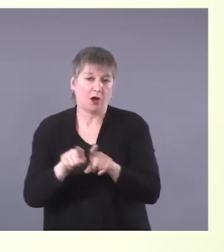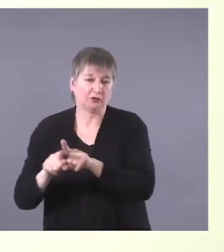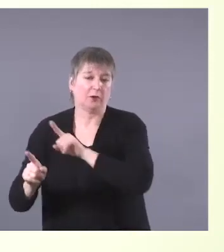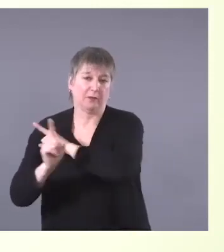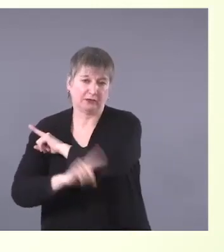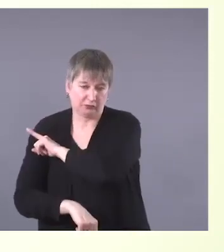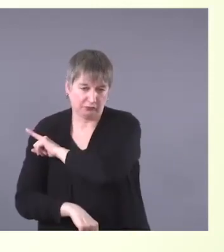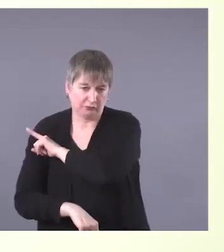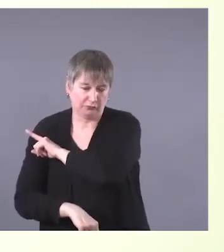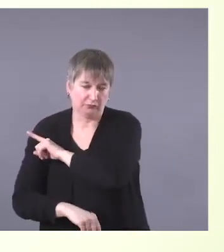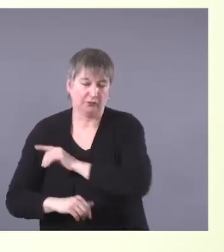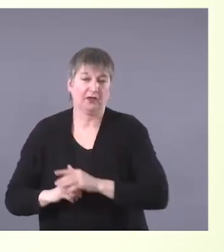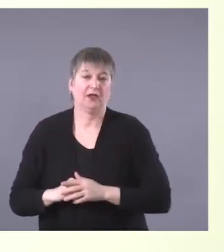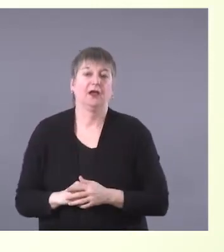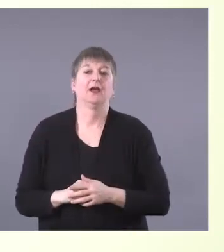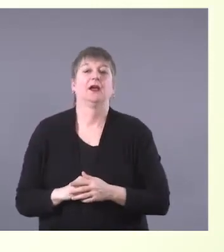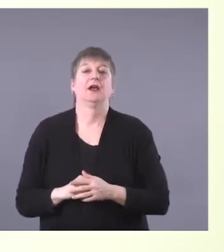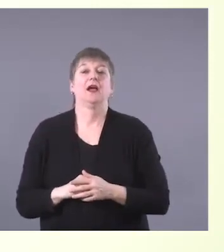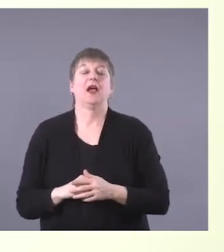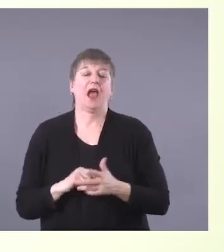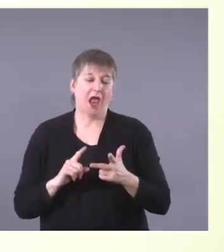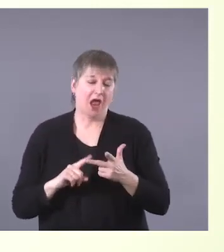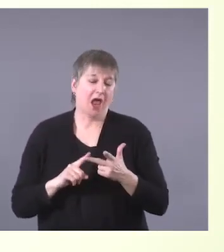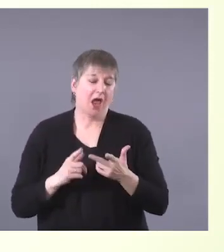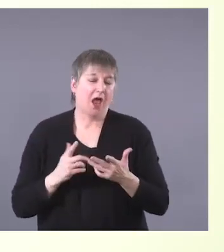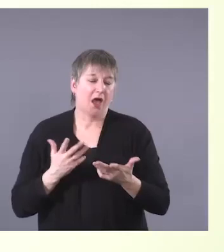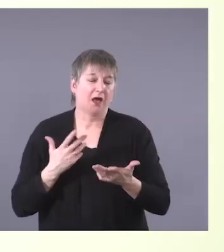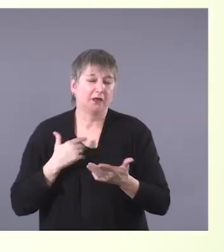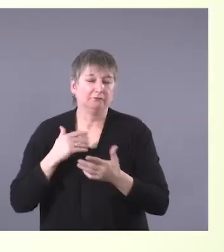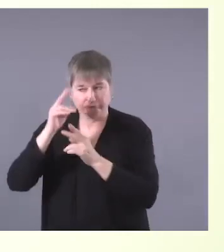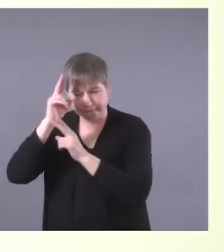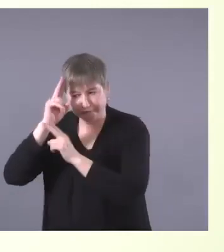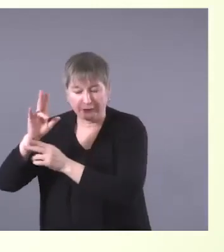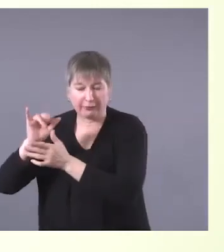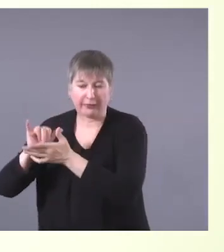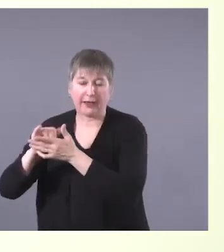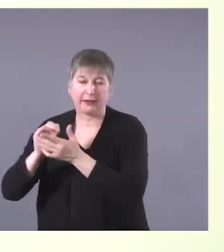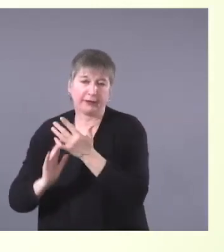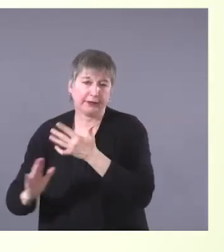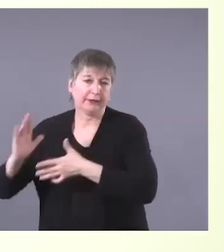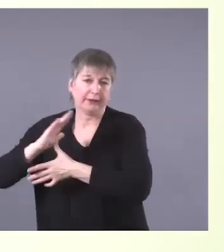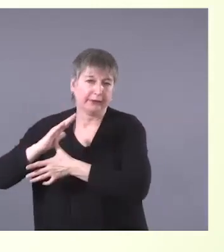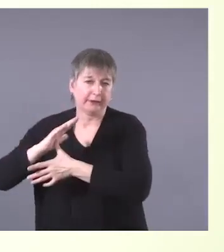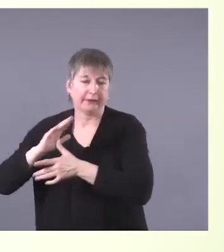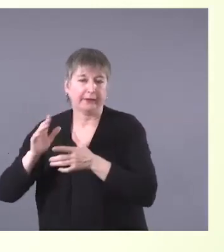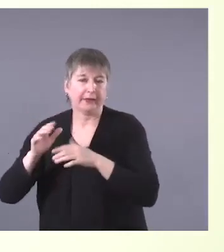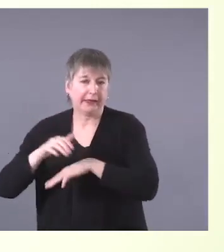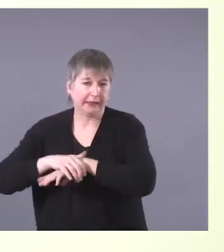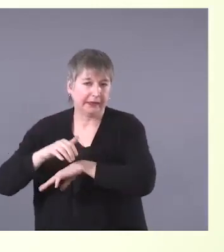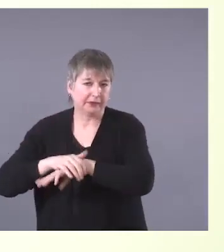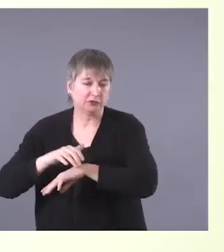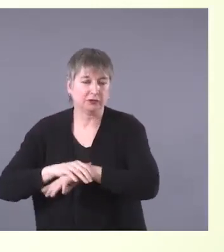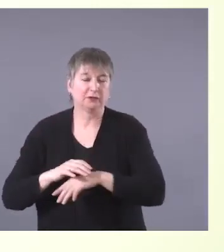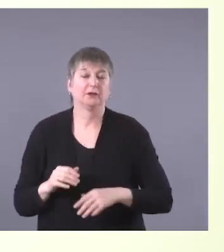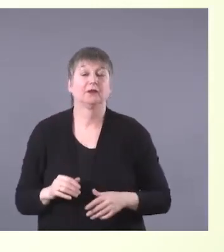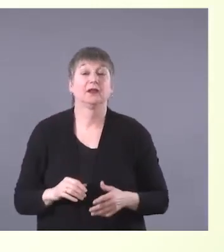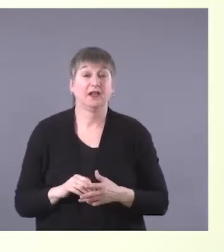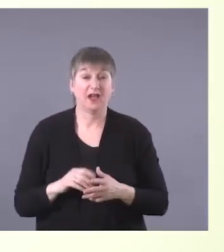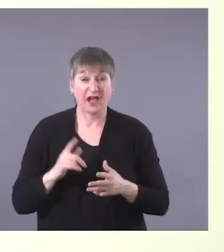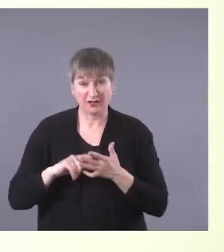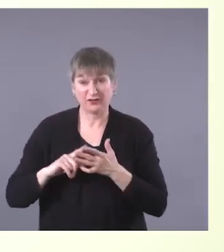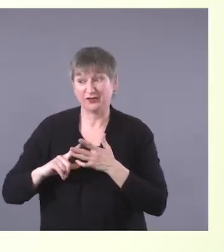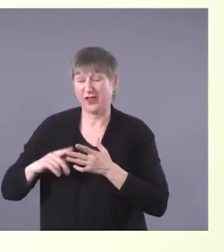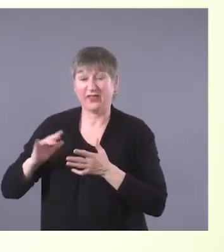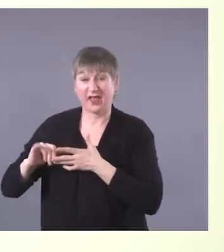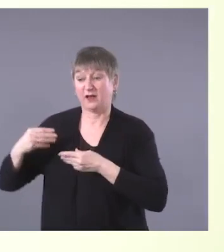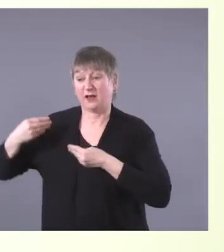their children needed fluency in the dominant language with English, multiply that scenario through a few generations.